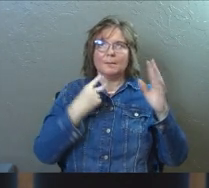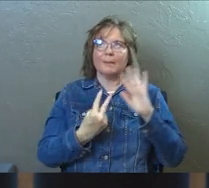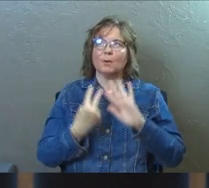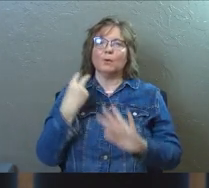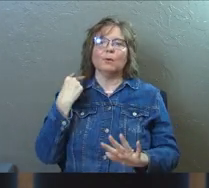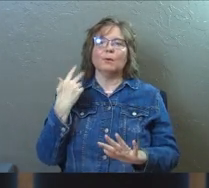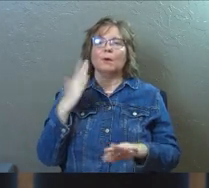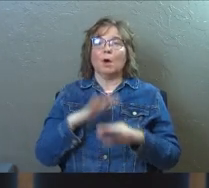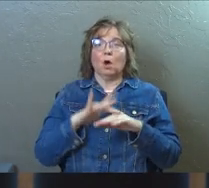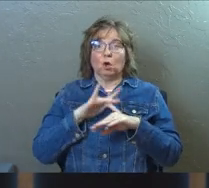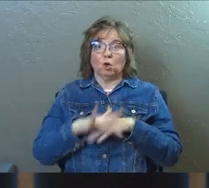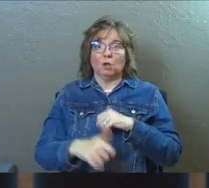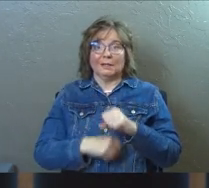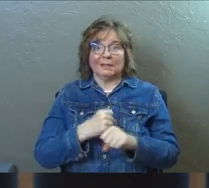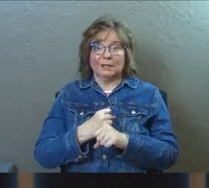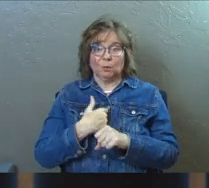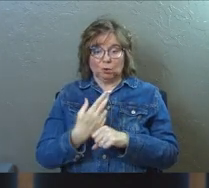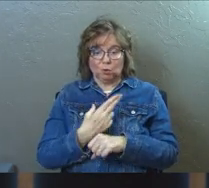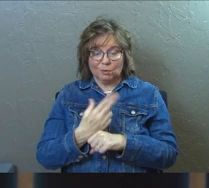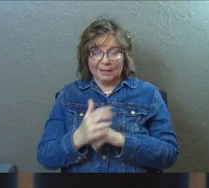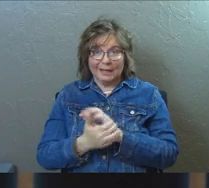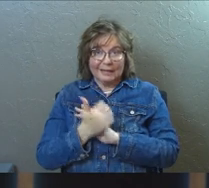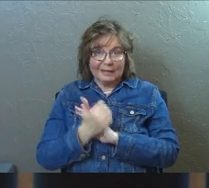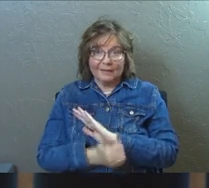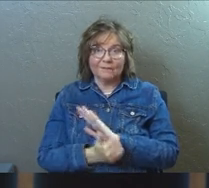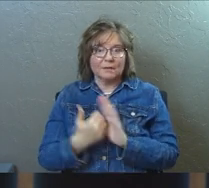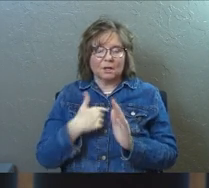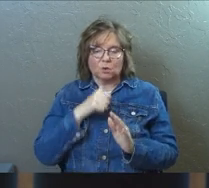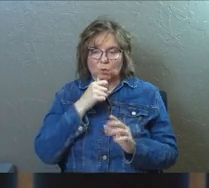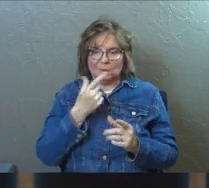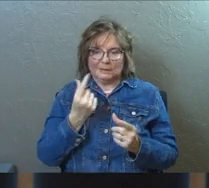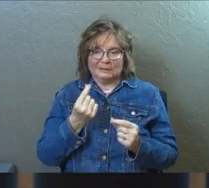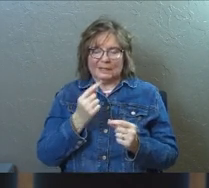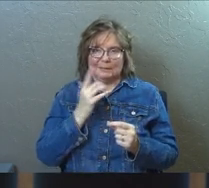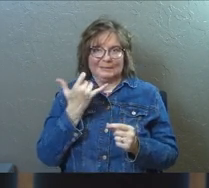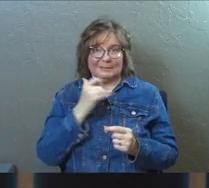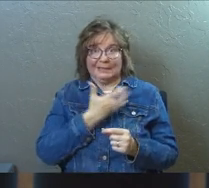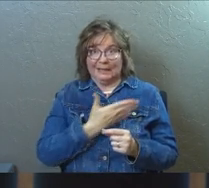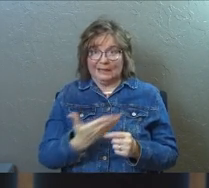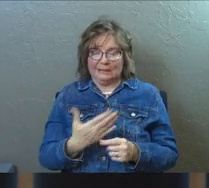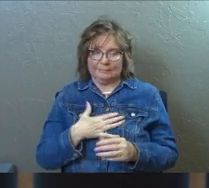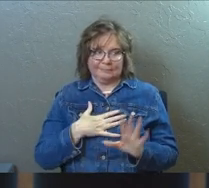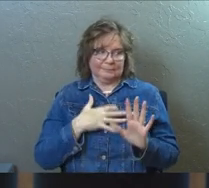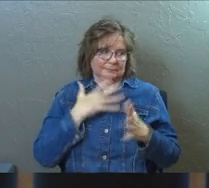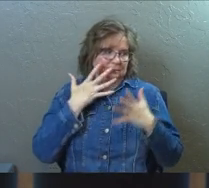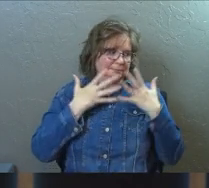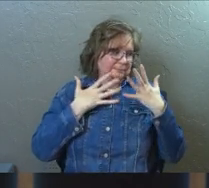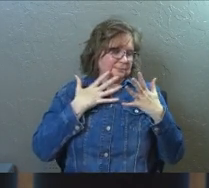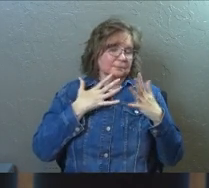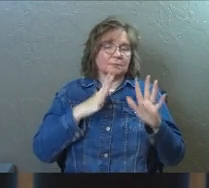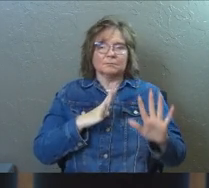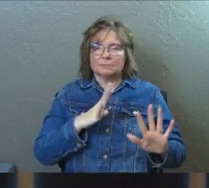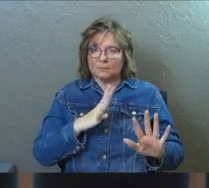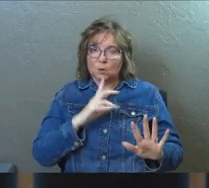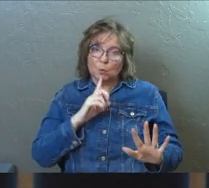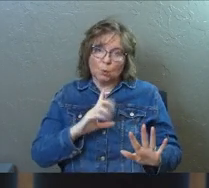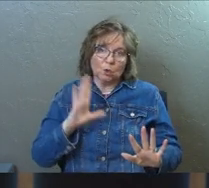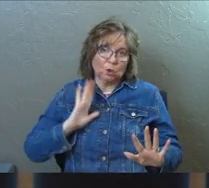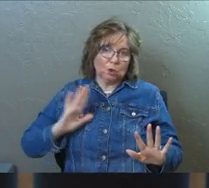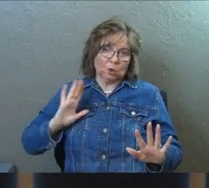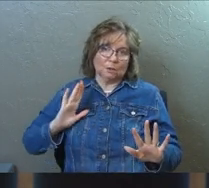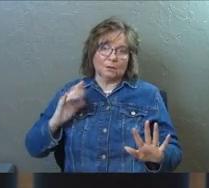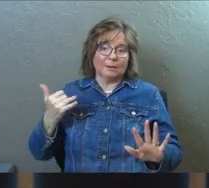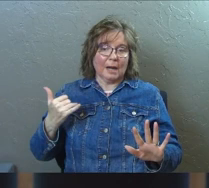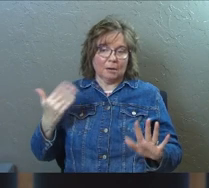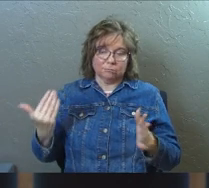back on, on earlier years when you were using that gift and you did some goofy stuff. It's okay. That's where you were,